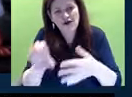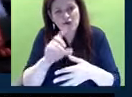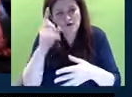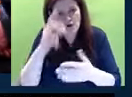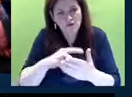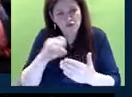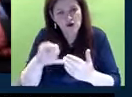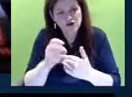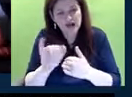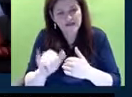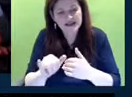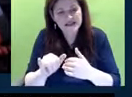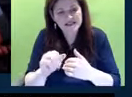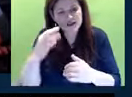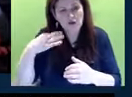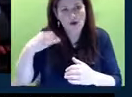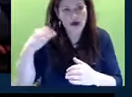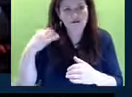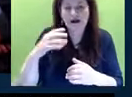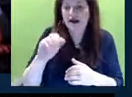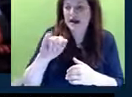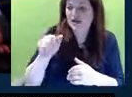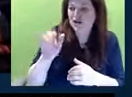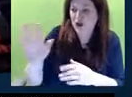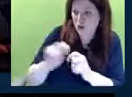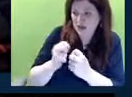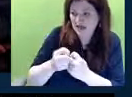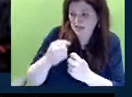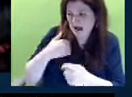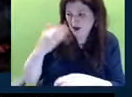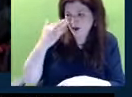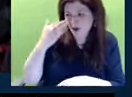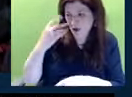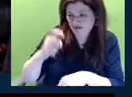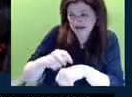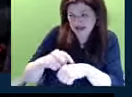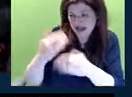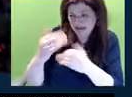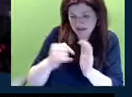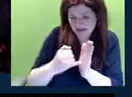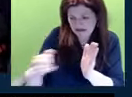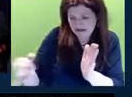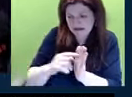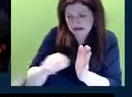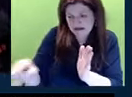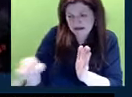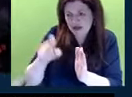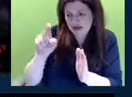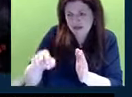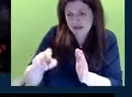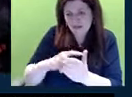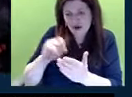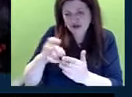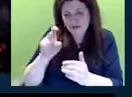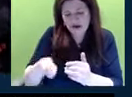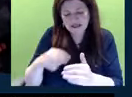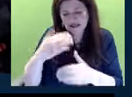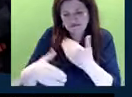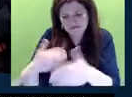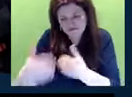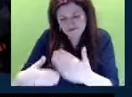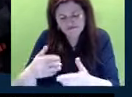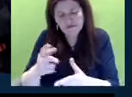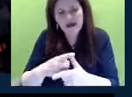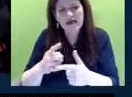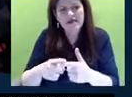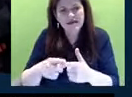project like this being eligible. AJ and your team, I know. There's a time frame under which the projects need to go underway and